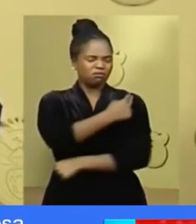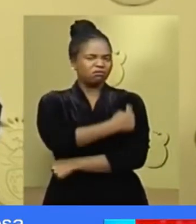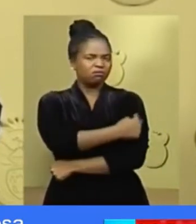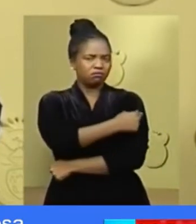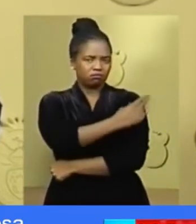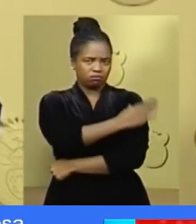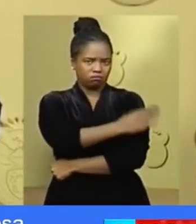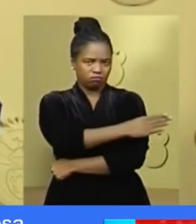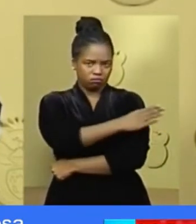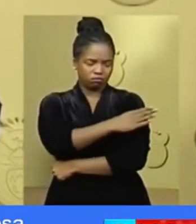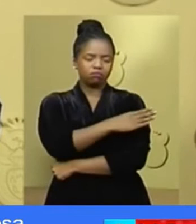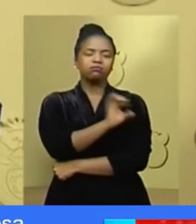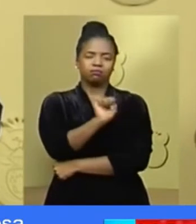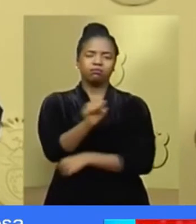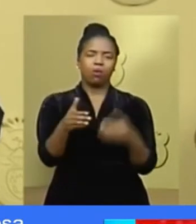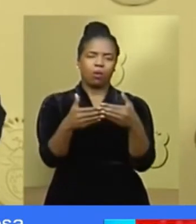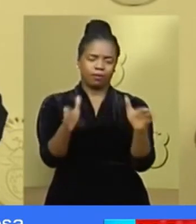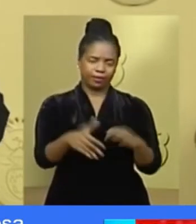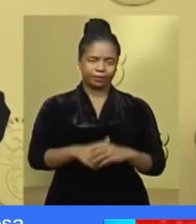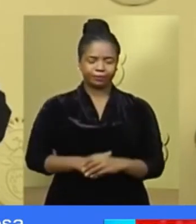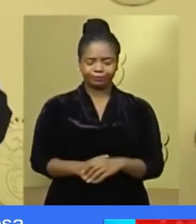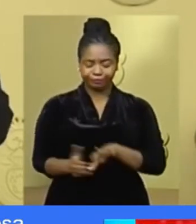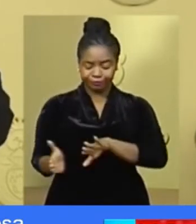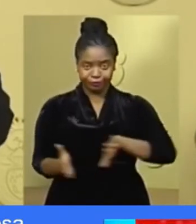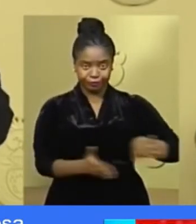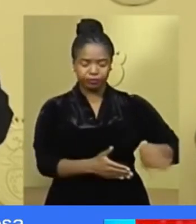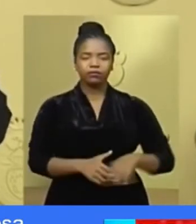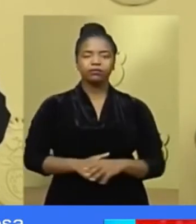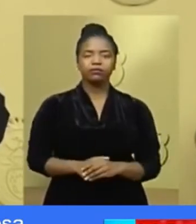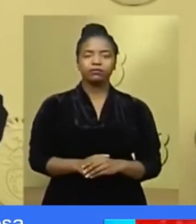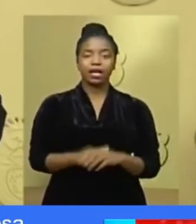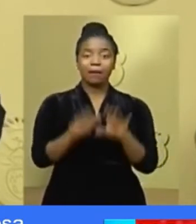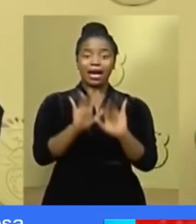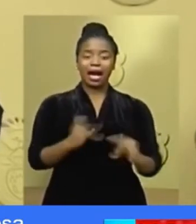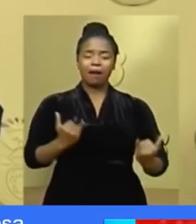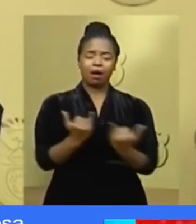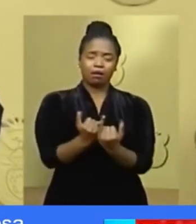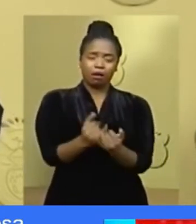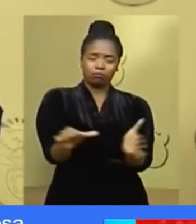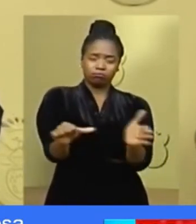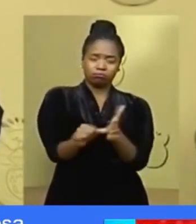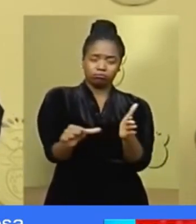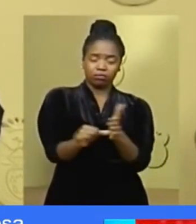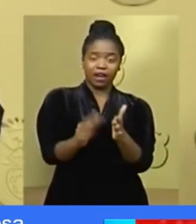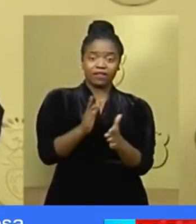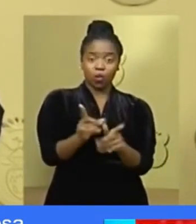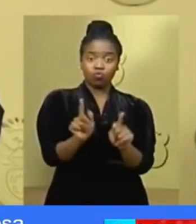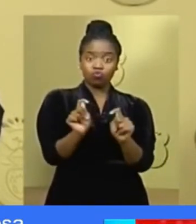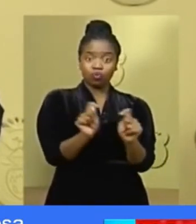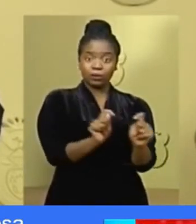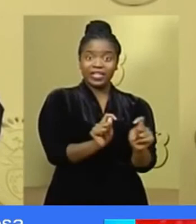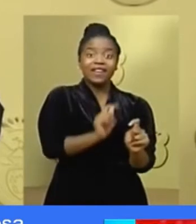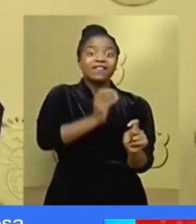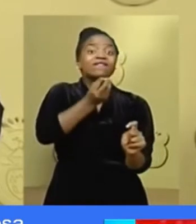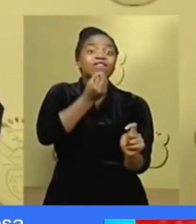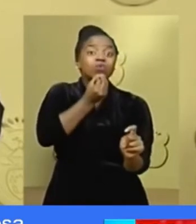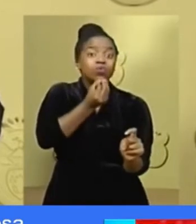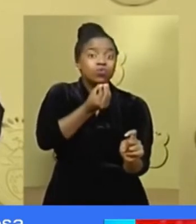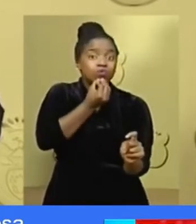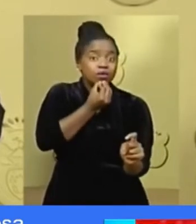providers. Companies that are essential to the production and transportation of food,